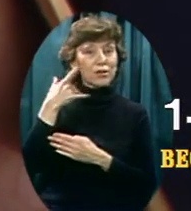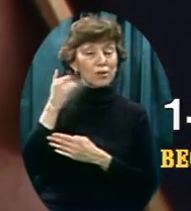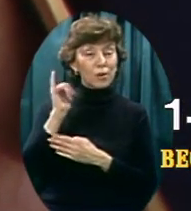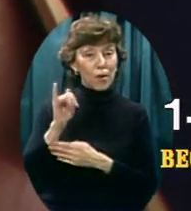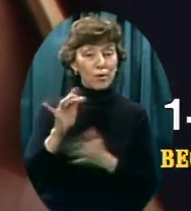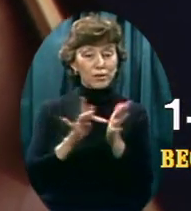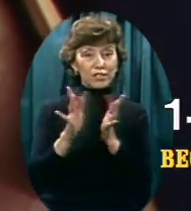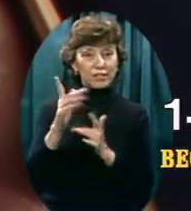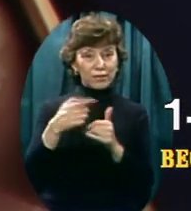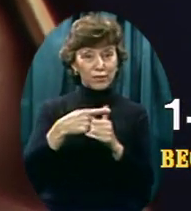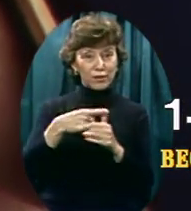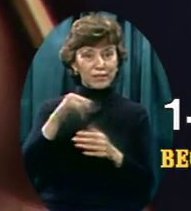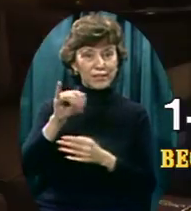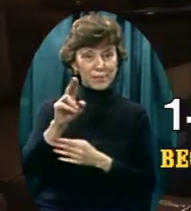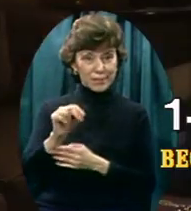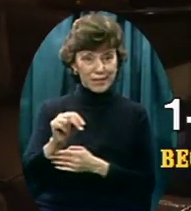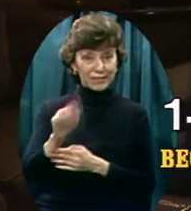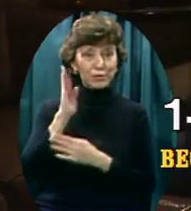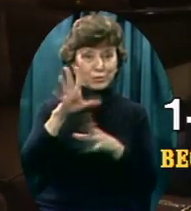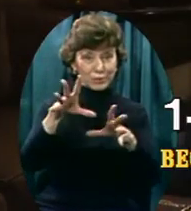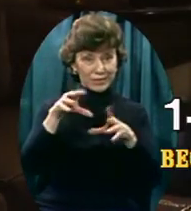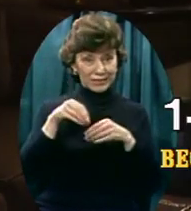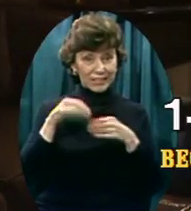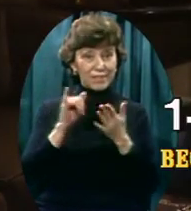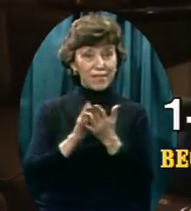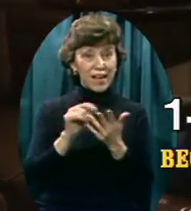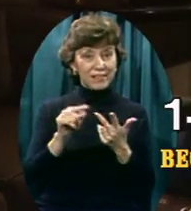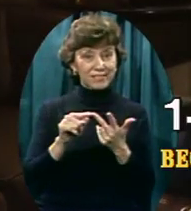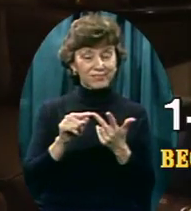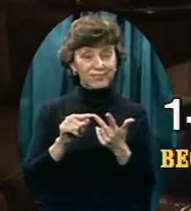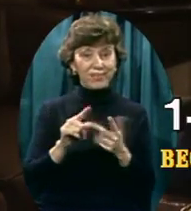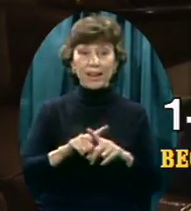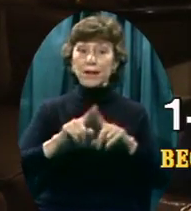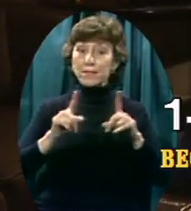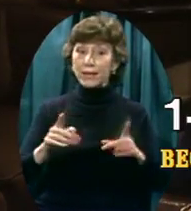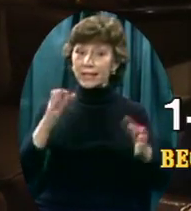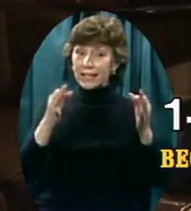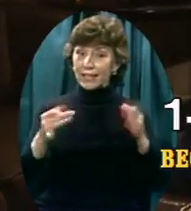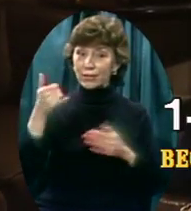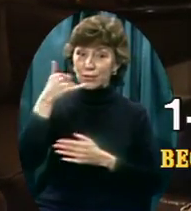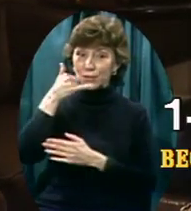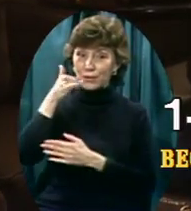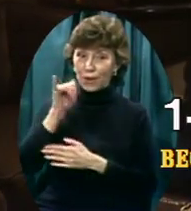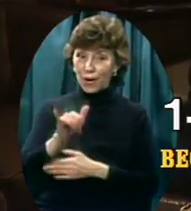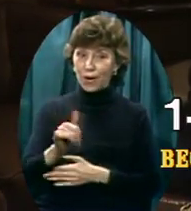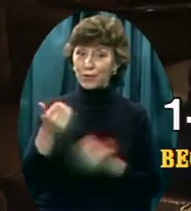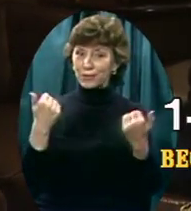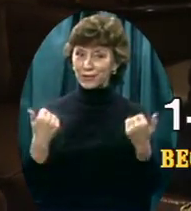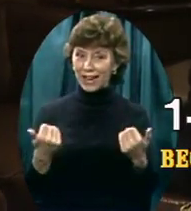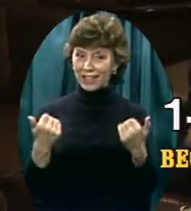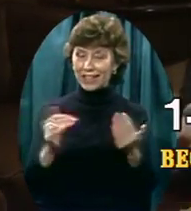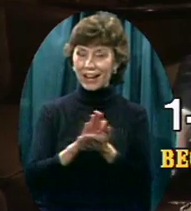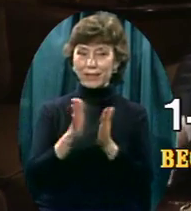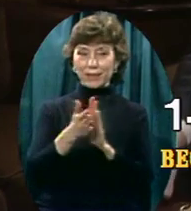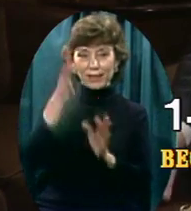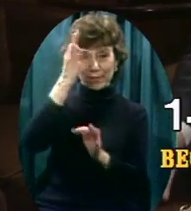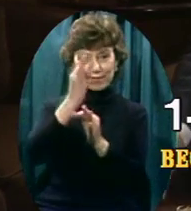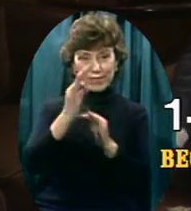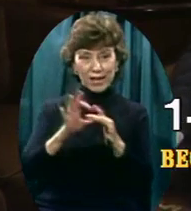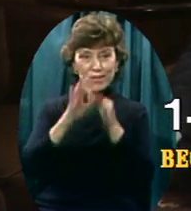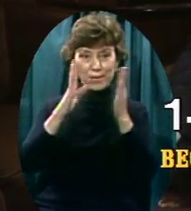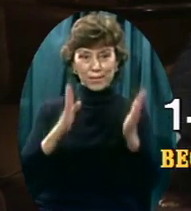gets As they become faith partners But if you call me right now If you dial the toll free number Right now And become a faith partner